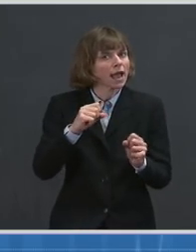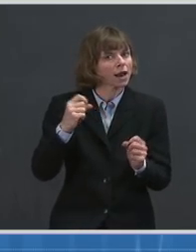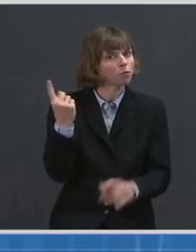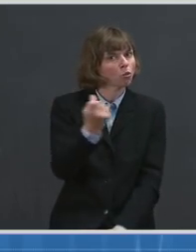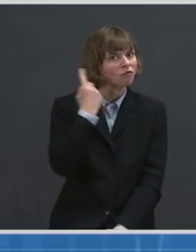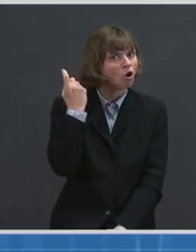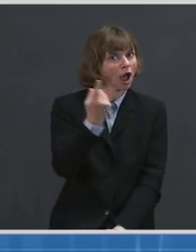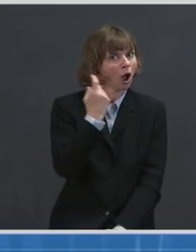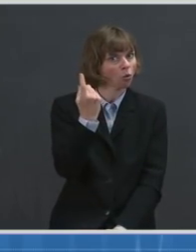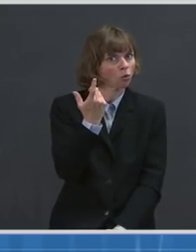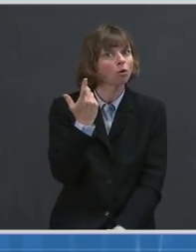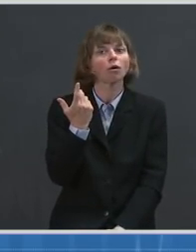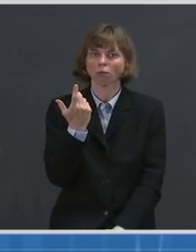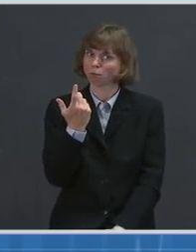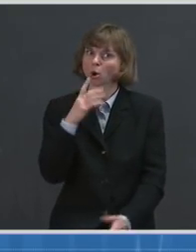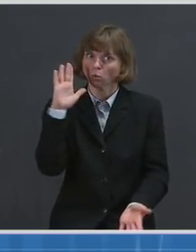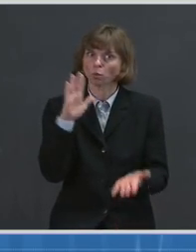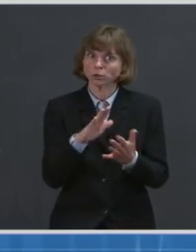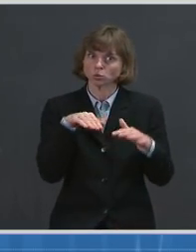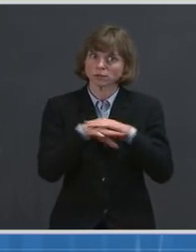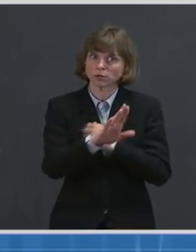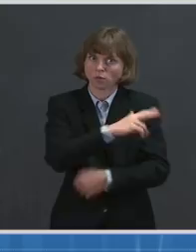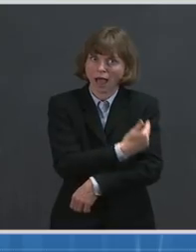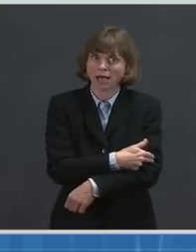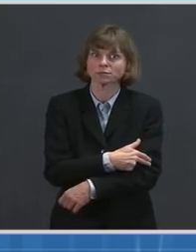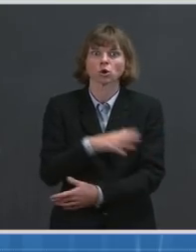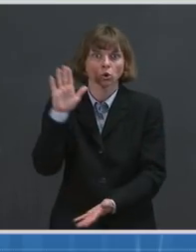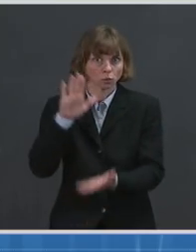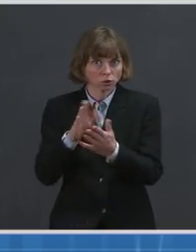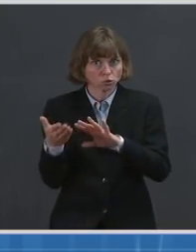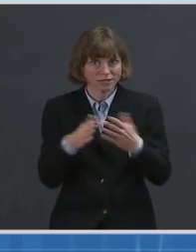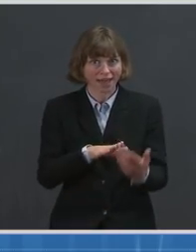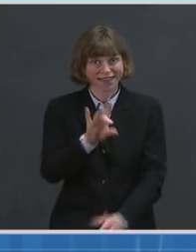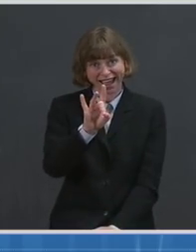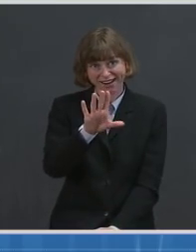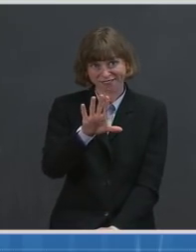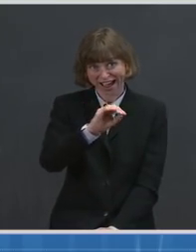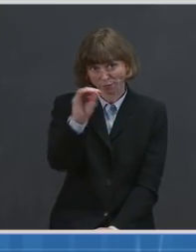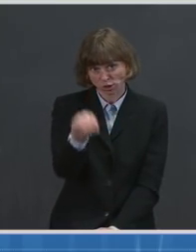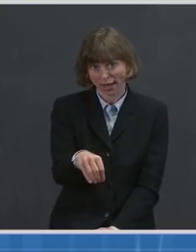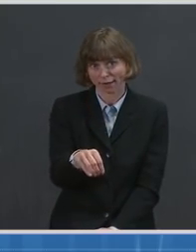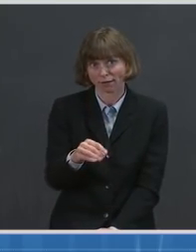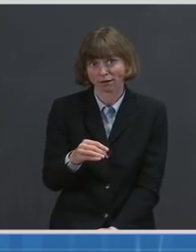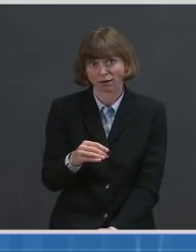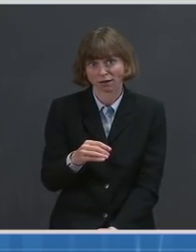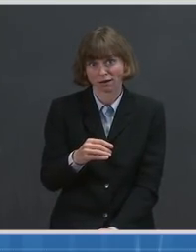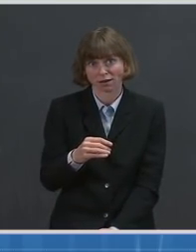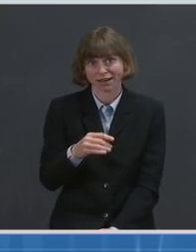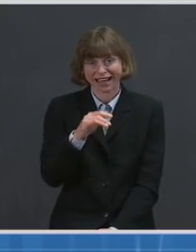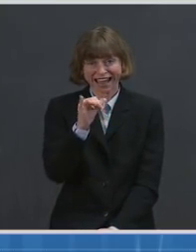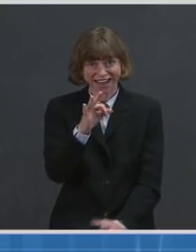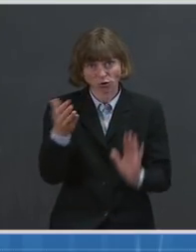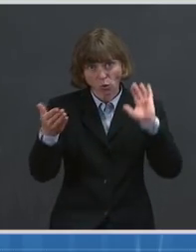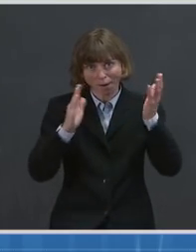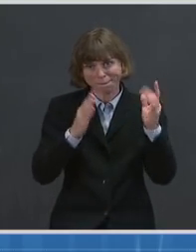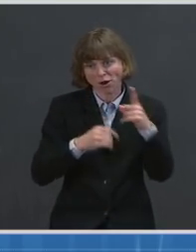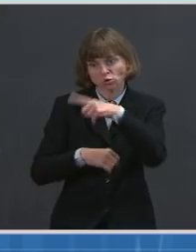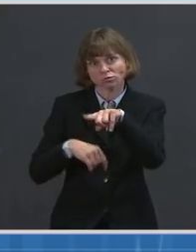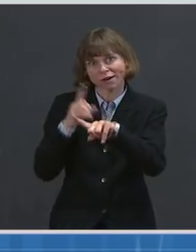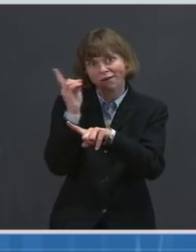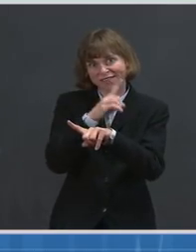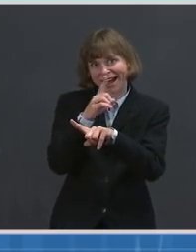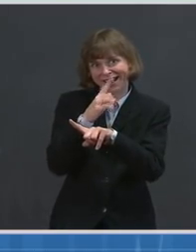and risk of death with an 85 percent reduction when you look at this compared to placebo.